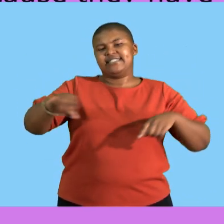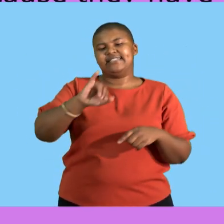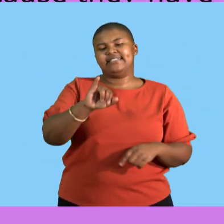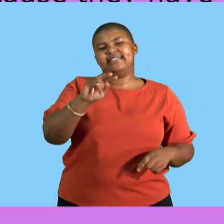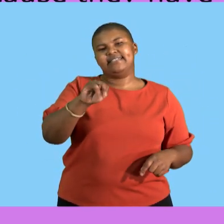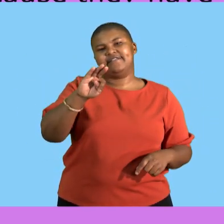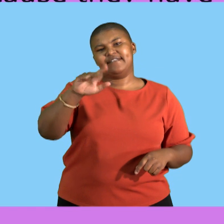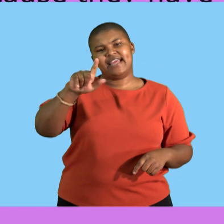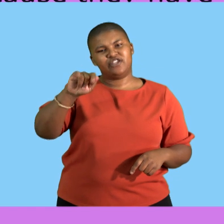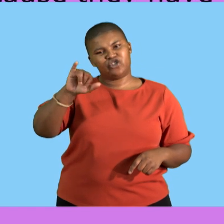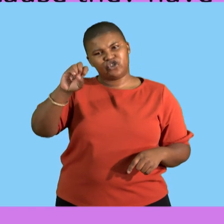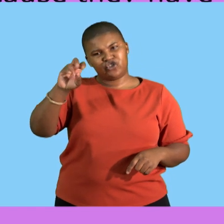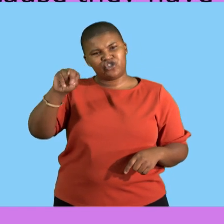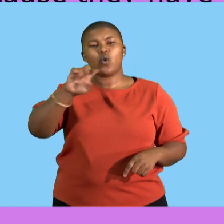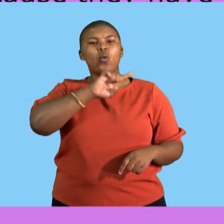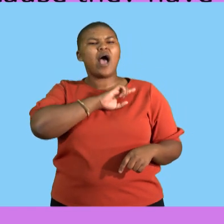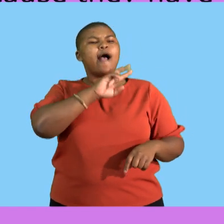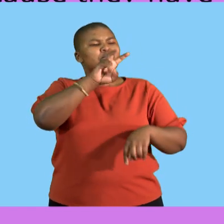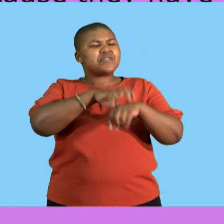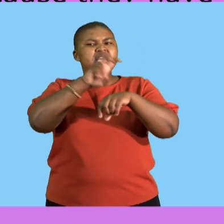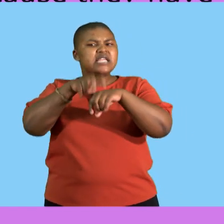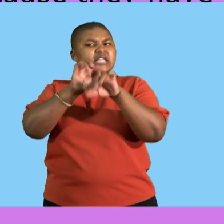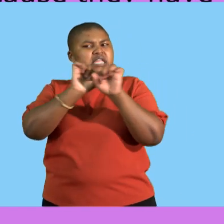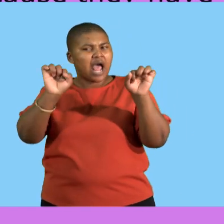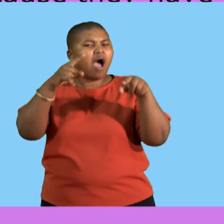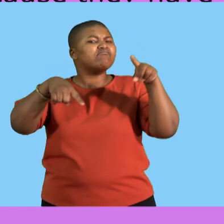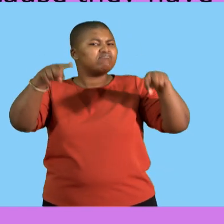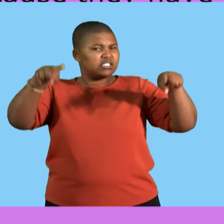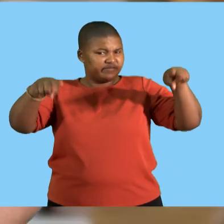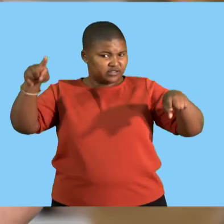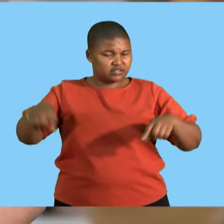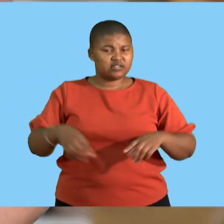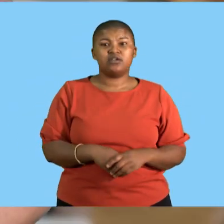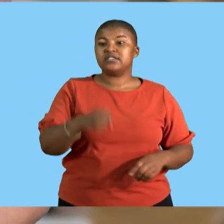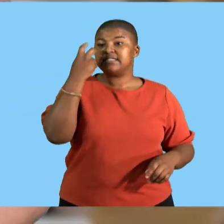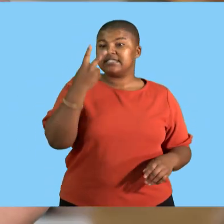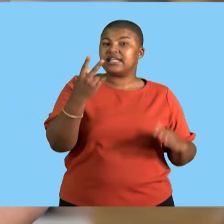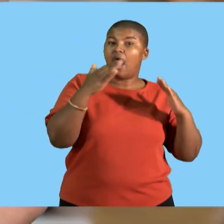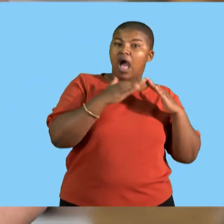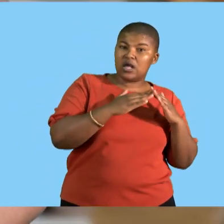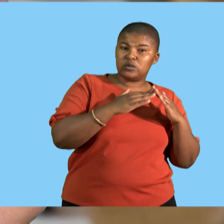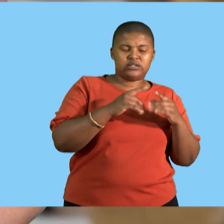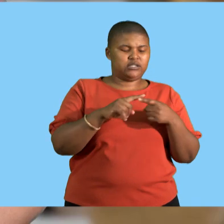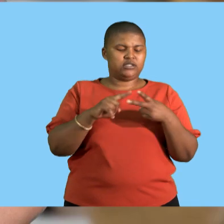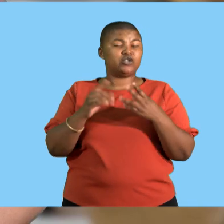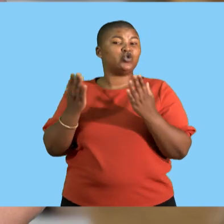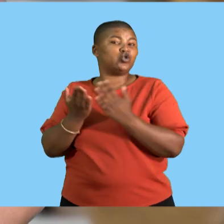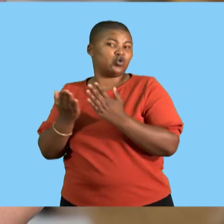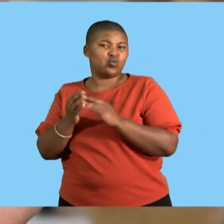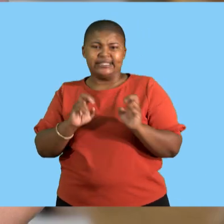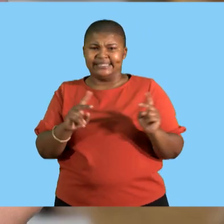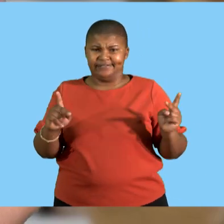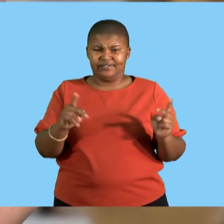different needs. If we look at a household versus a school, a household will need groceries, clothing,